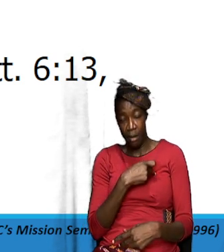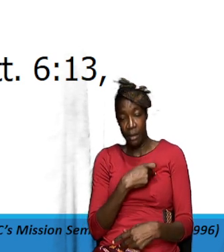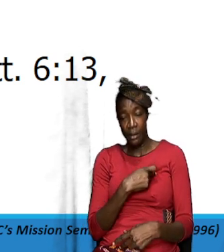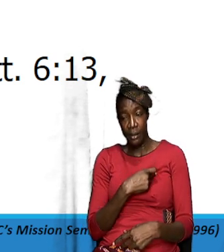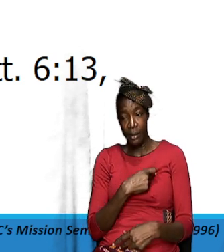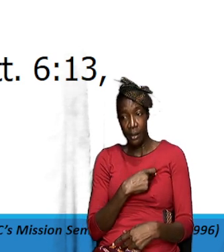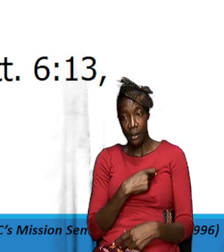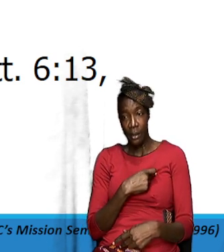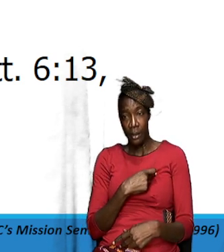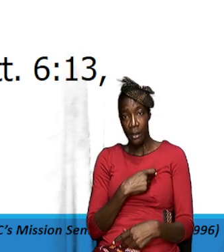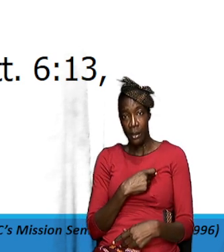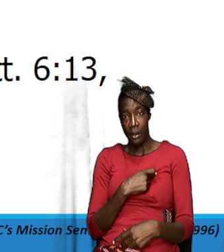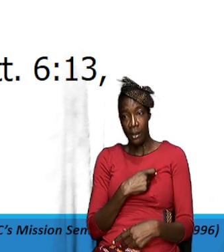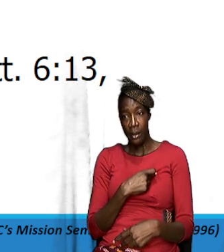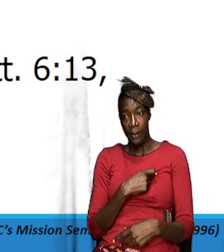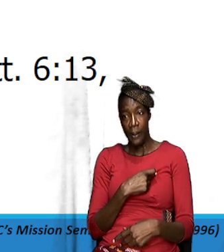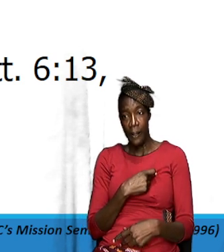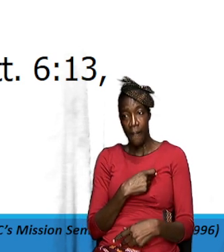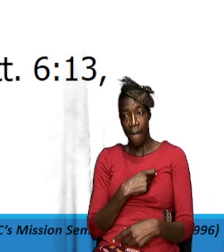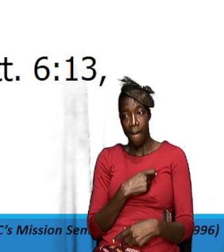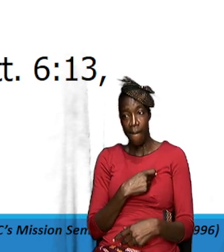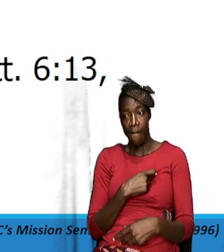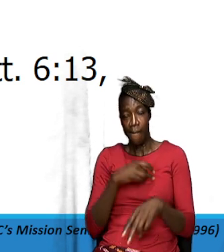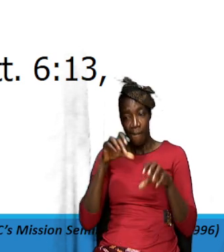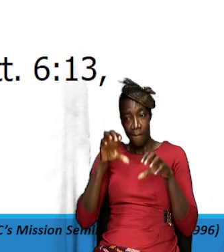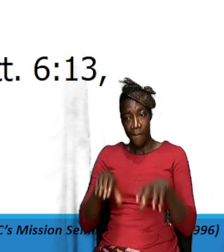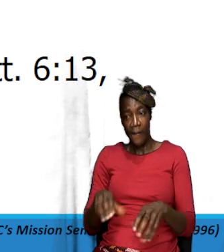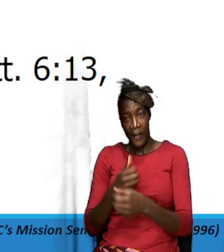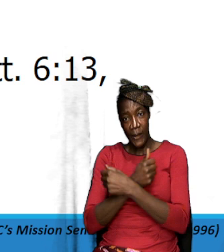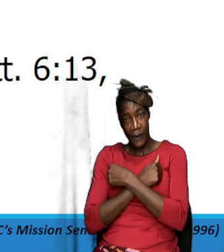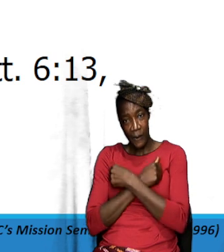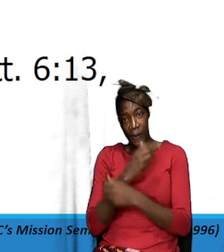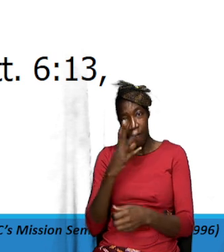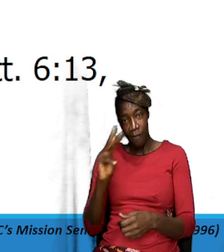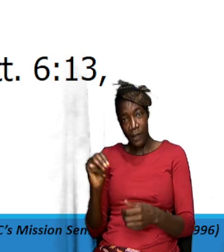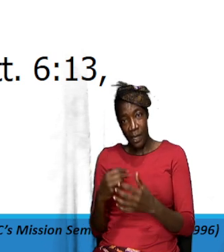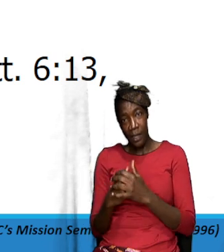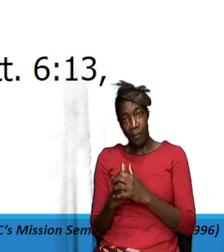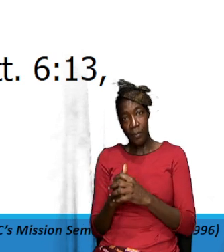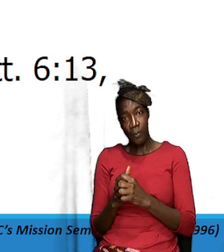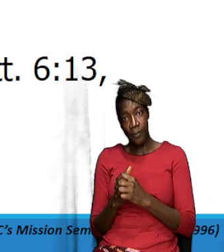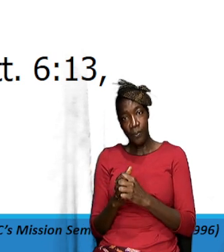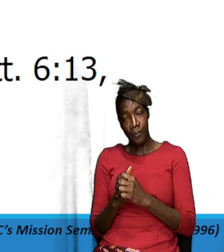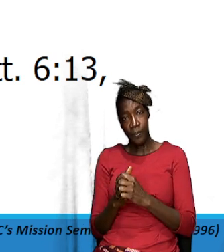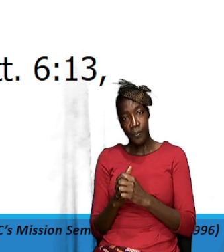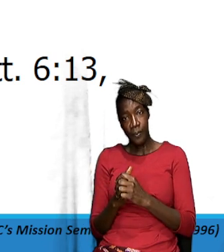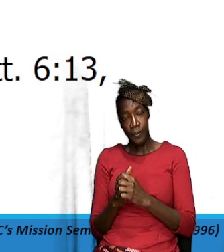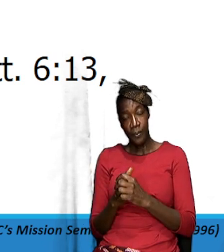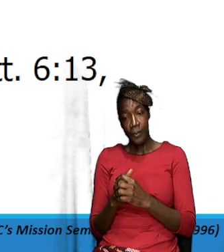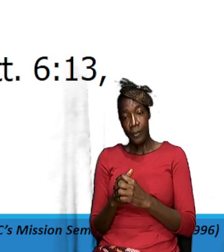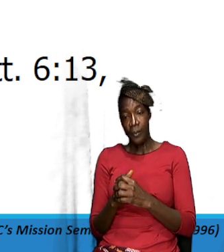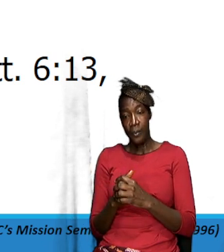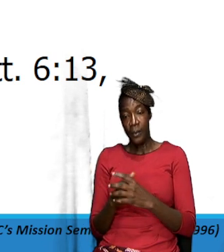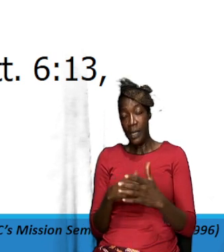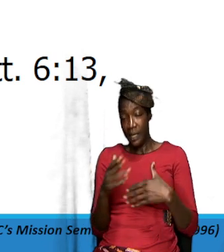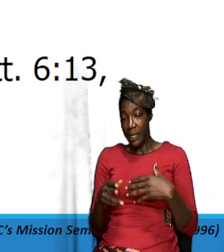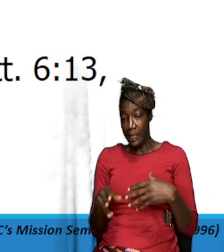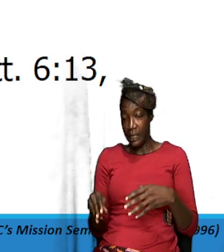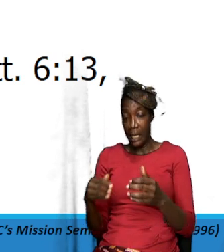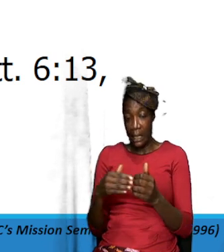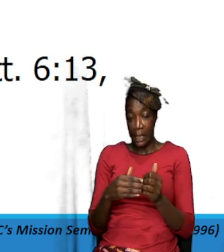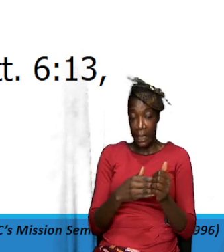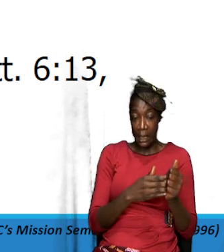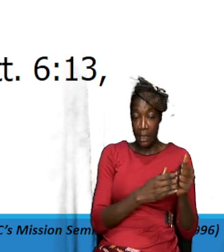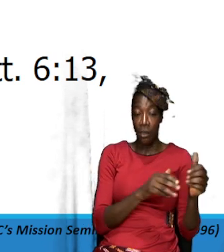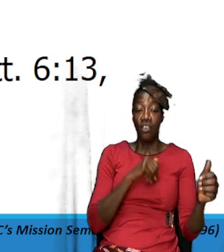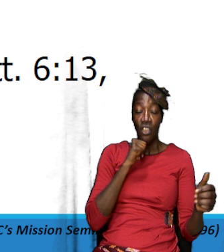so that you know we can love them the next petition says and lead us not into